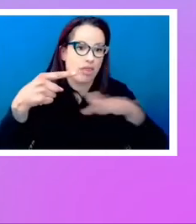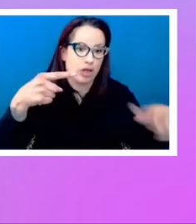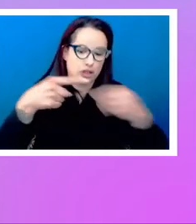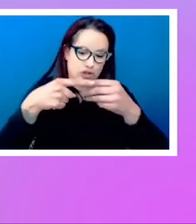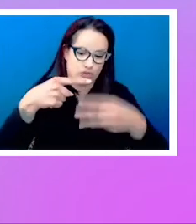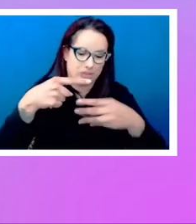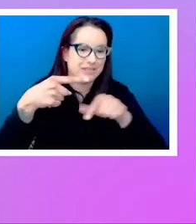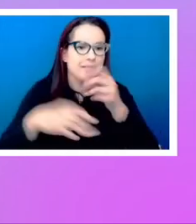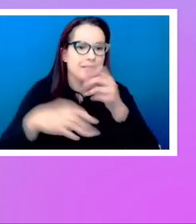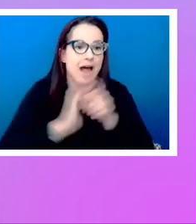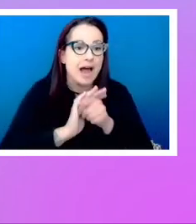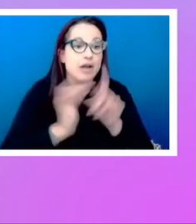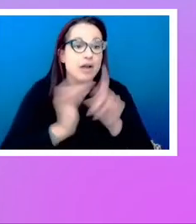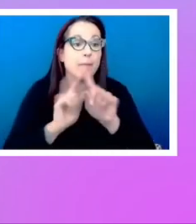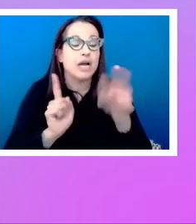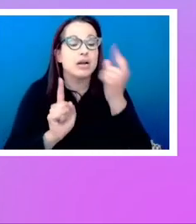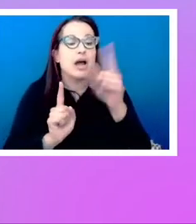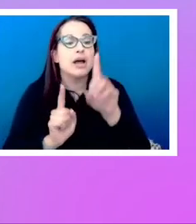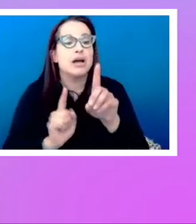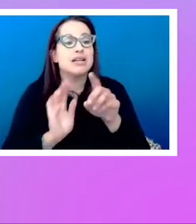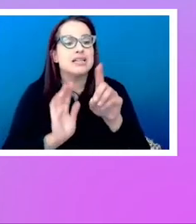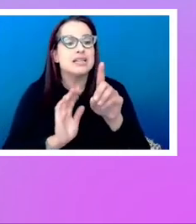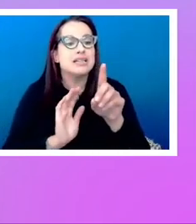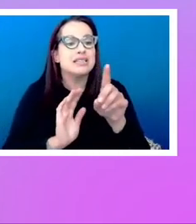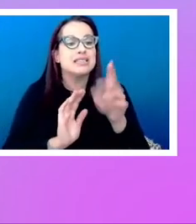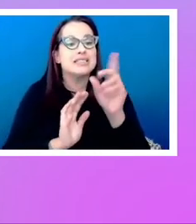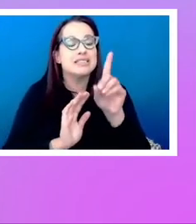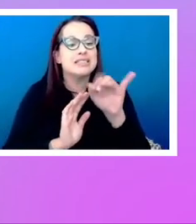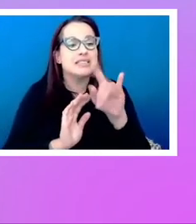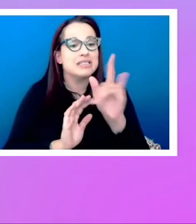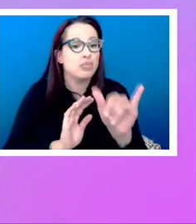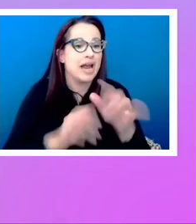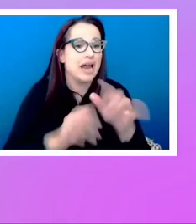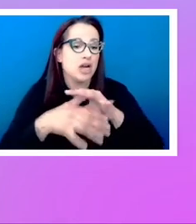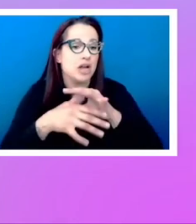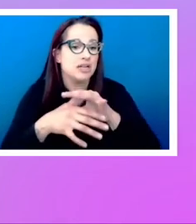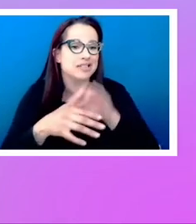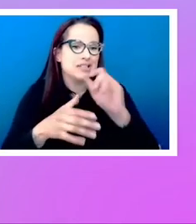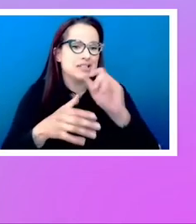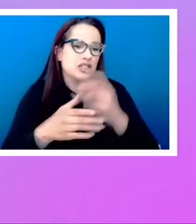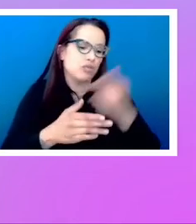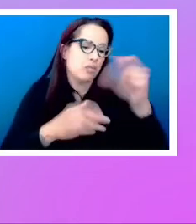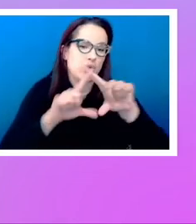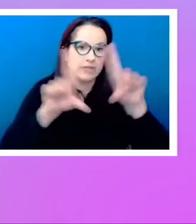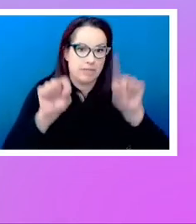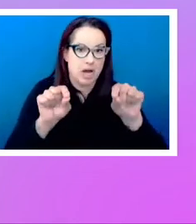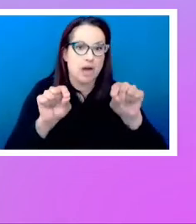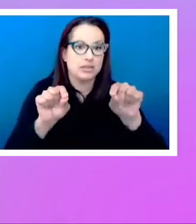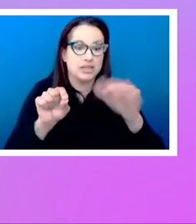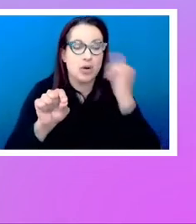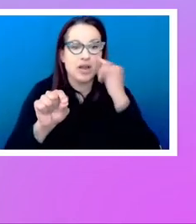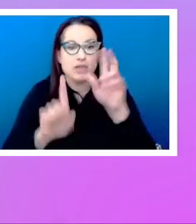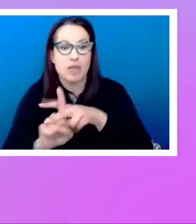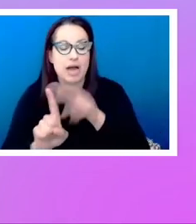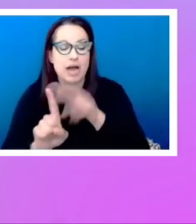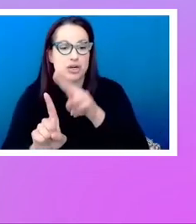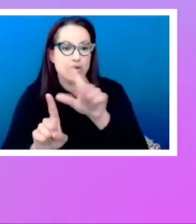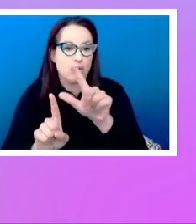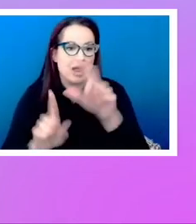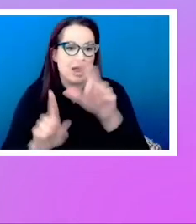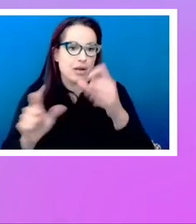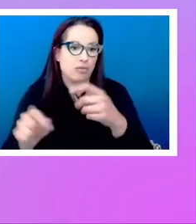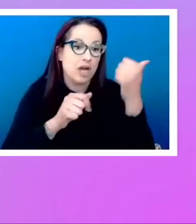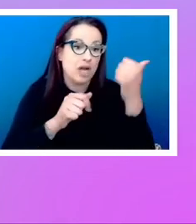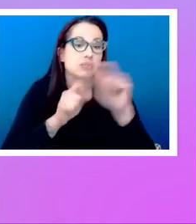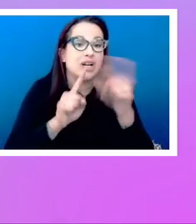contents just removes the box you apply it to. So if you apply it to a UL, that box vanishes from the markup, but its children remain.